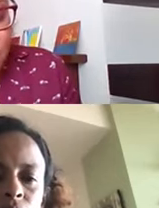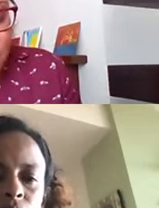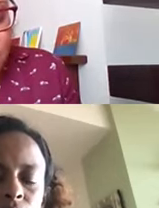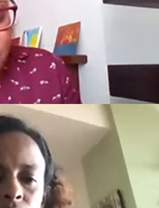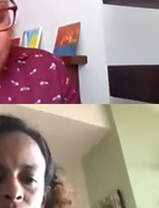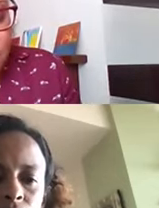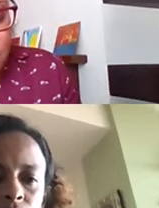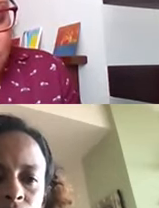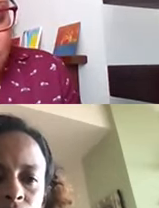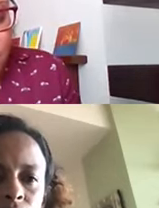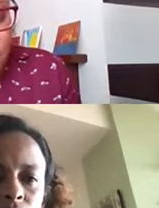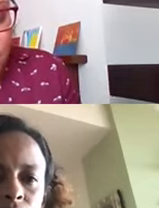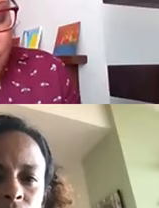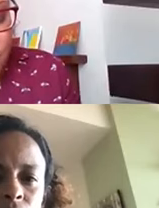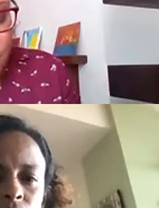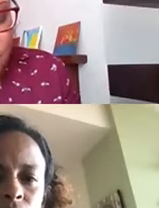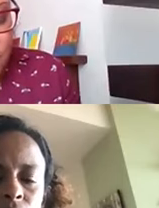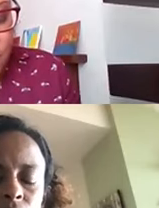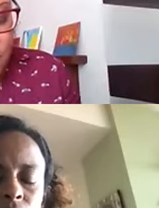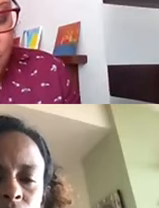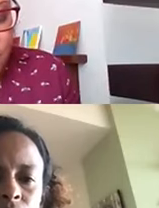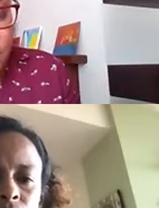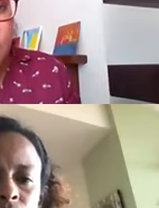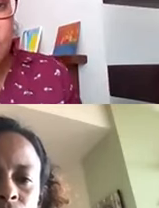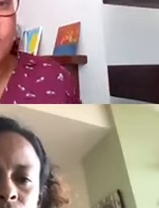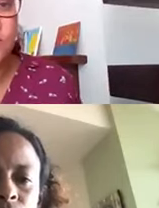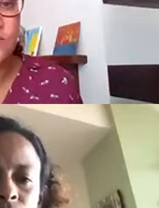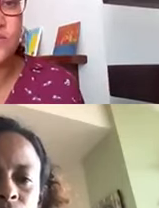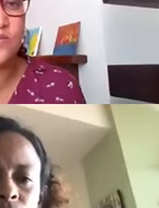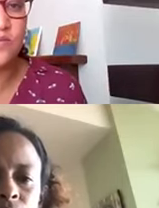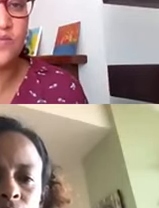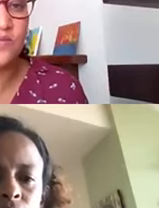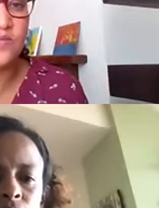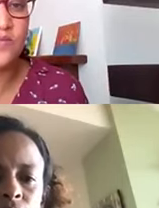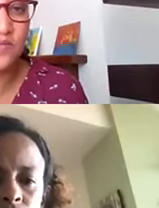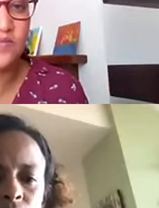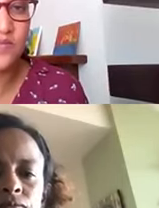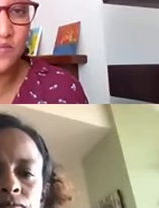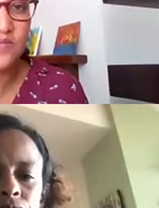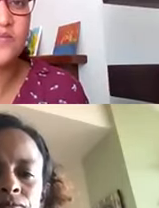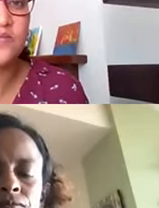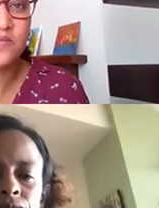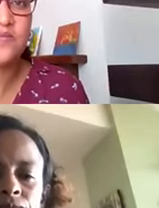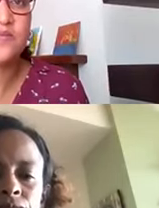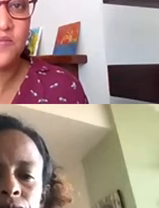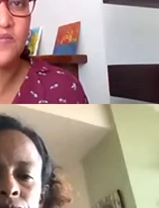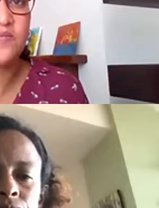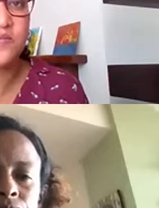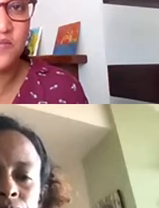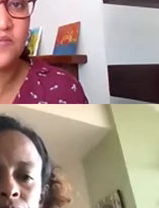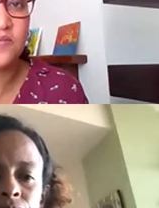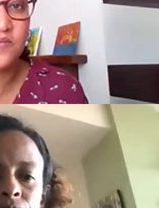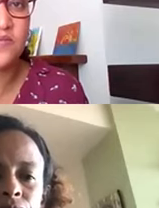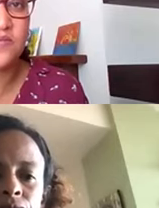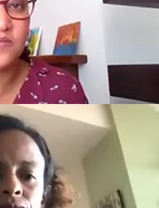it's, you know, it's diversity is wealth, diversity is resources. And I think that's